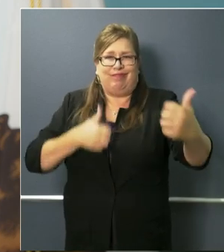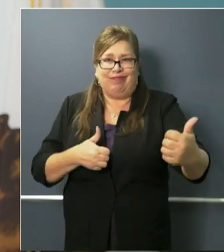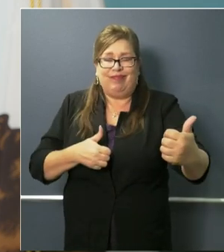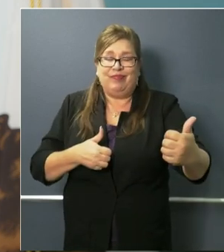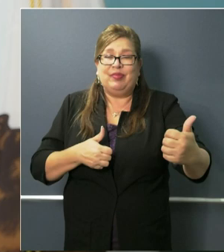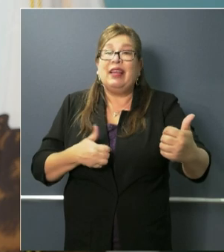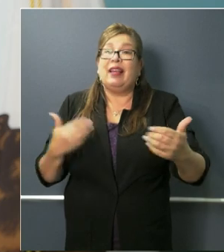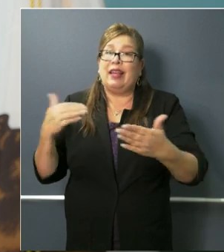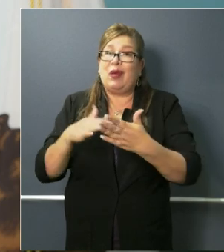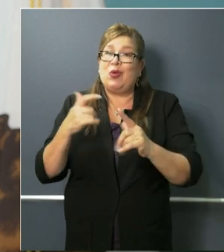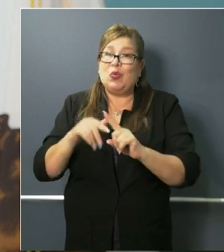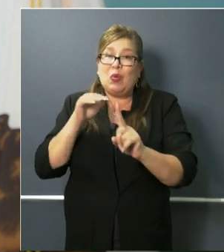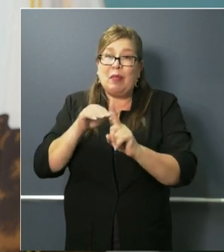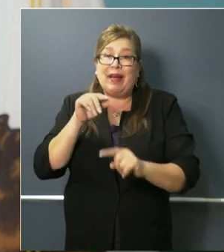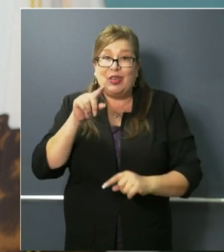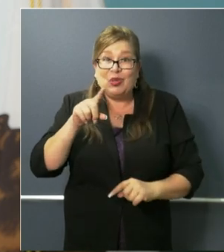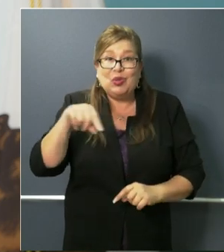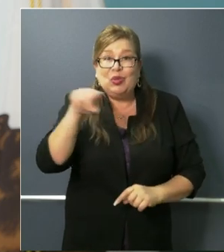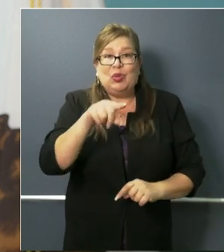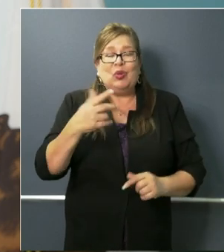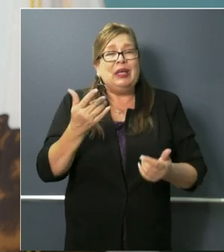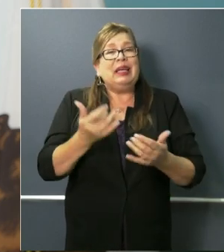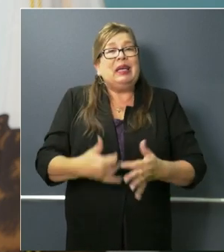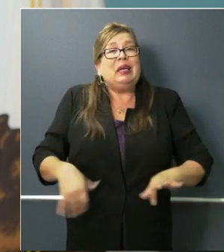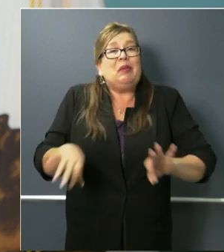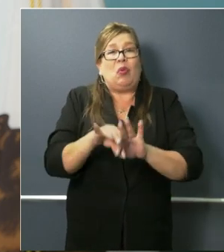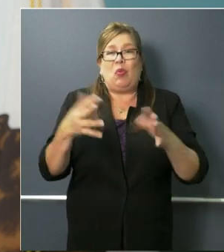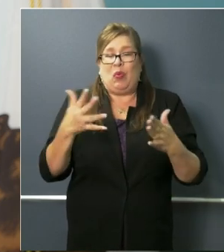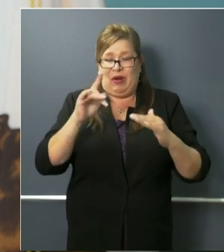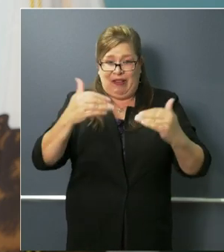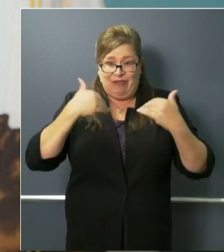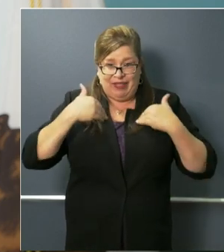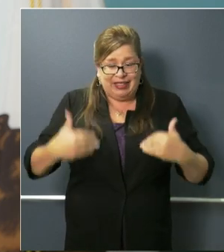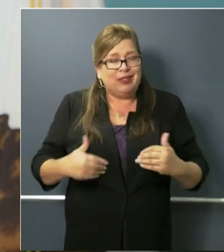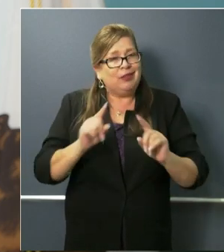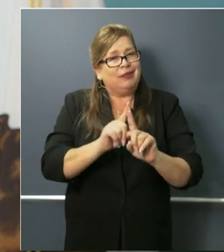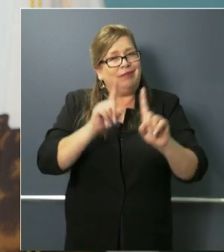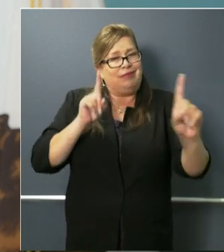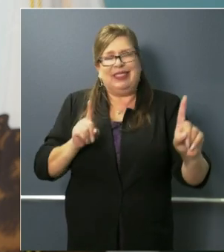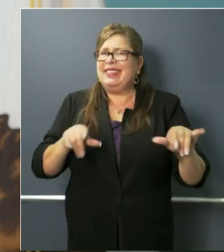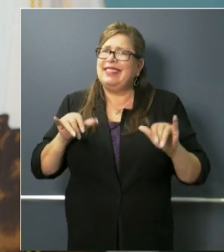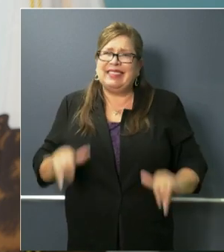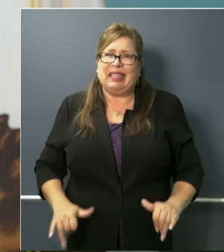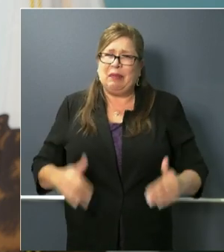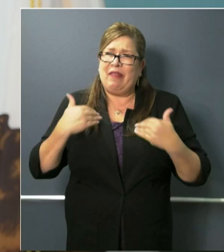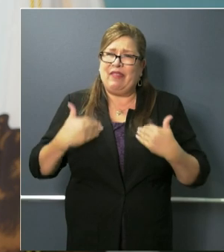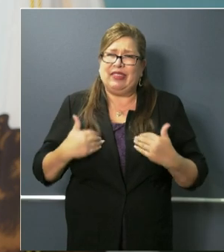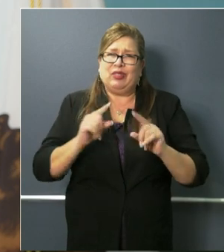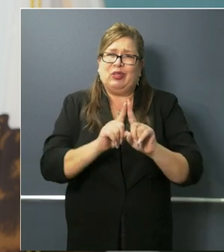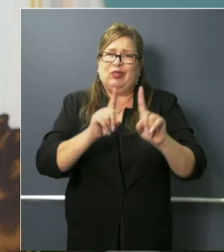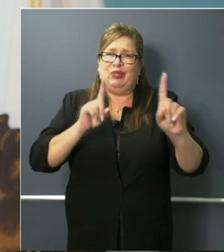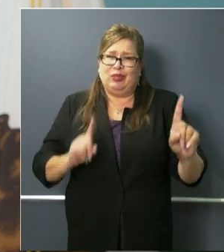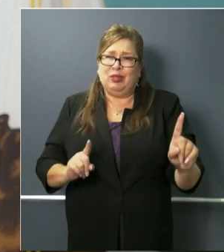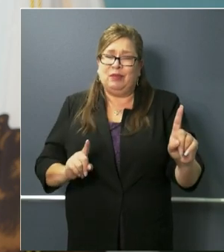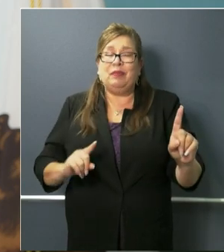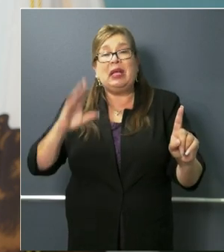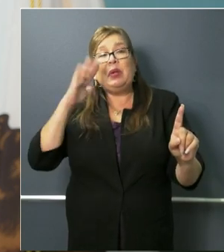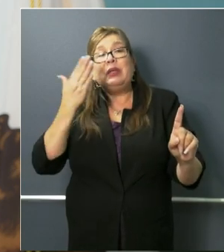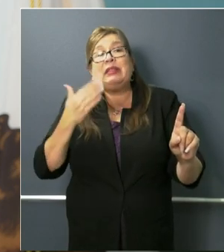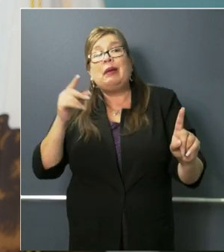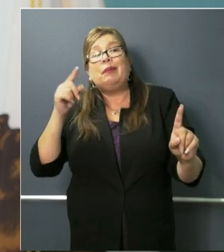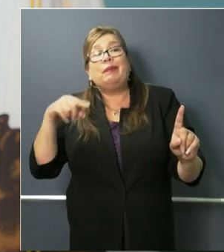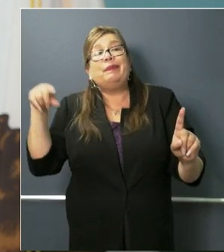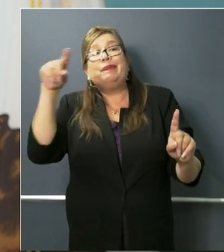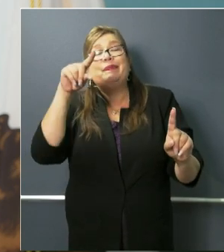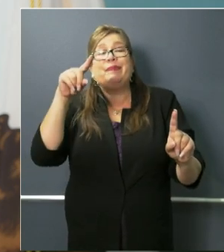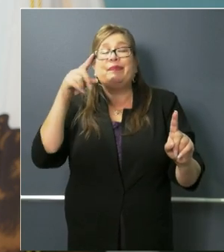is continue to practice the physical distancing that you have. I know there's enforcement going on all up and down the state. Some